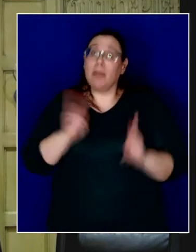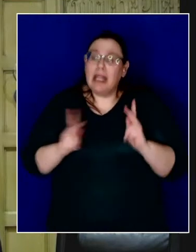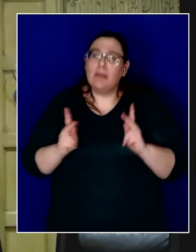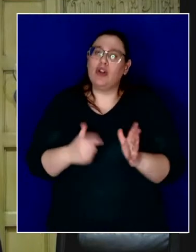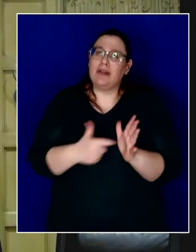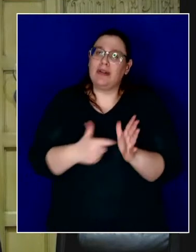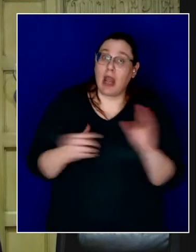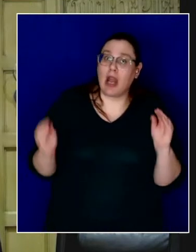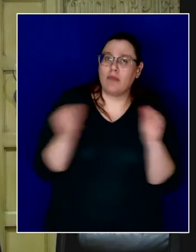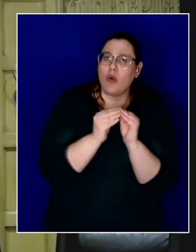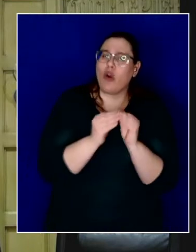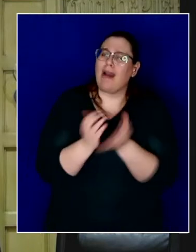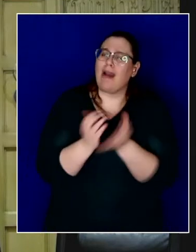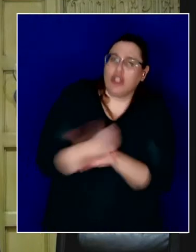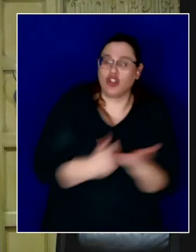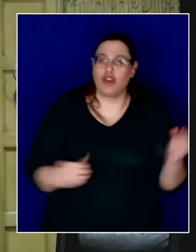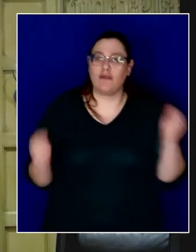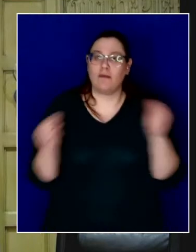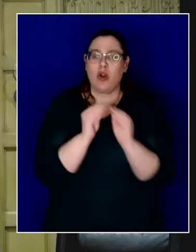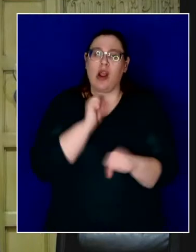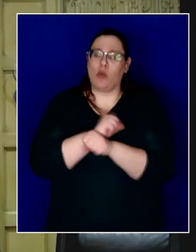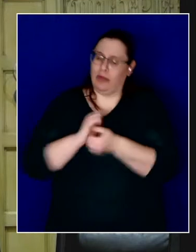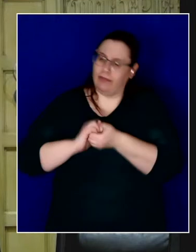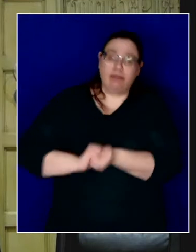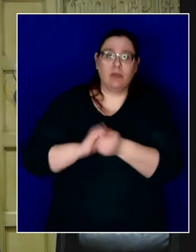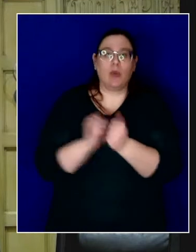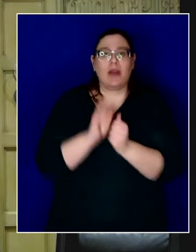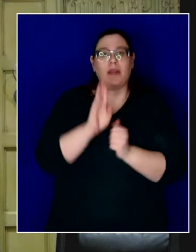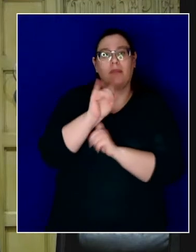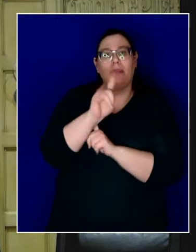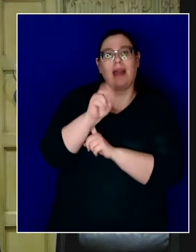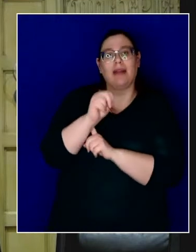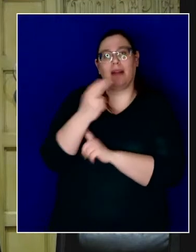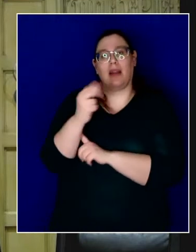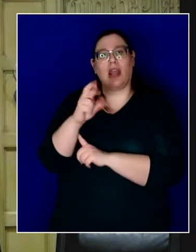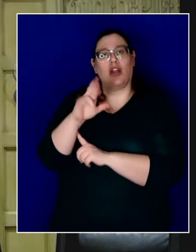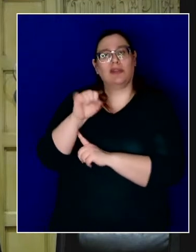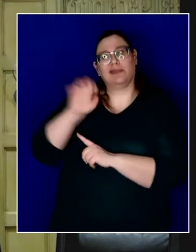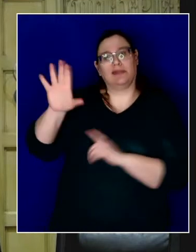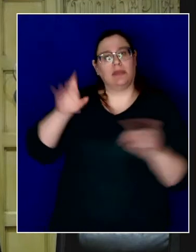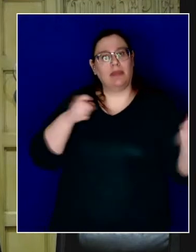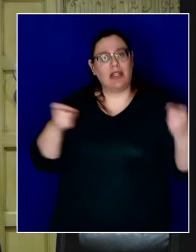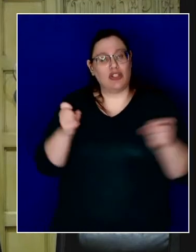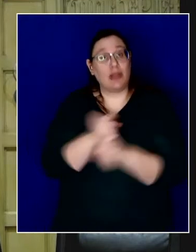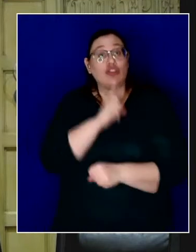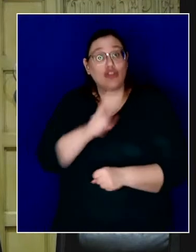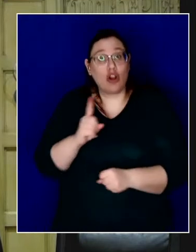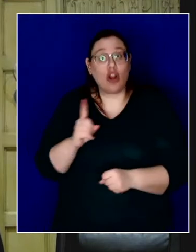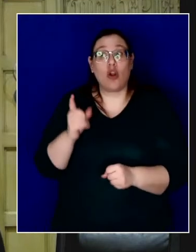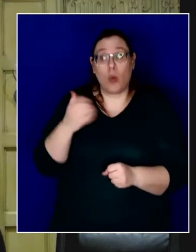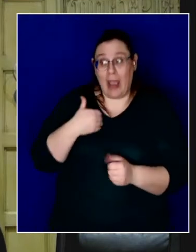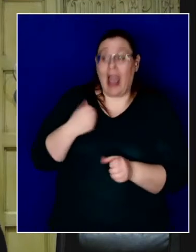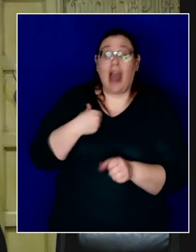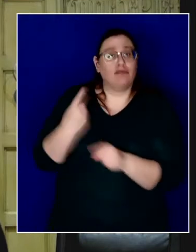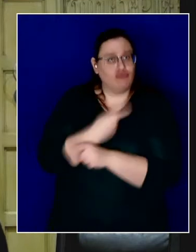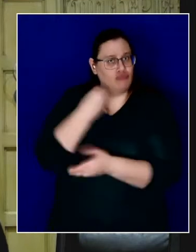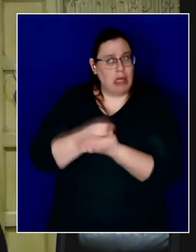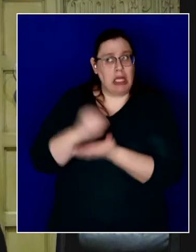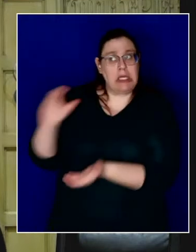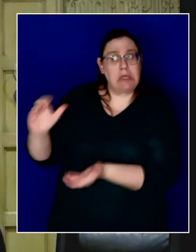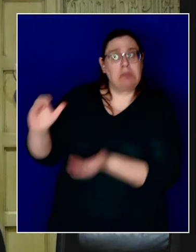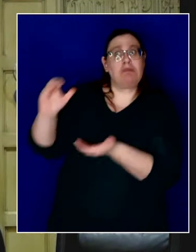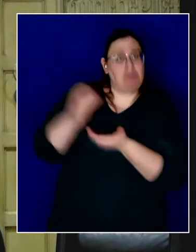more. And I will work closely with the Biden-Harris administration to ensure that we not only get our fair share, but that we